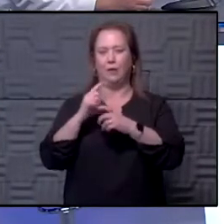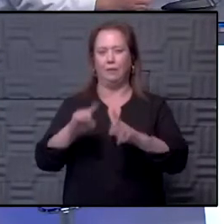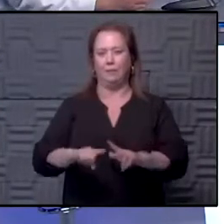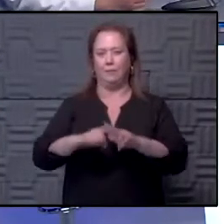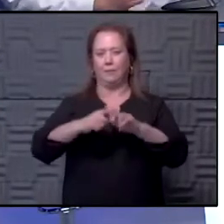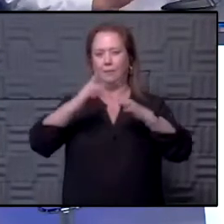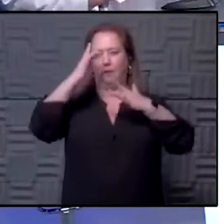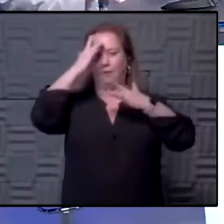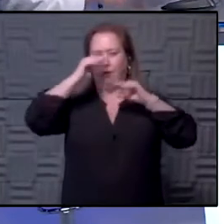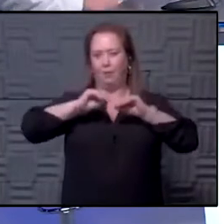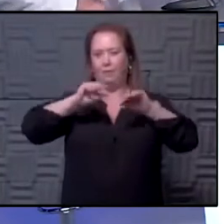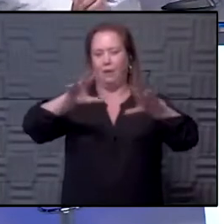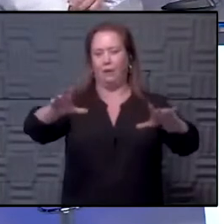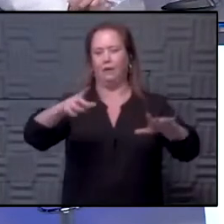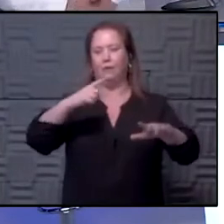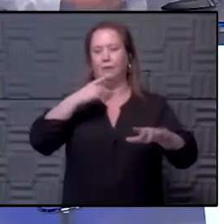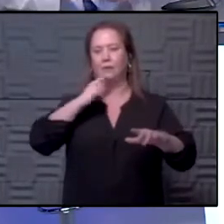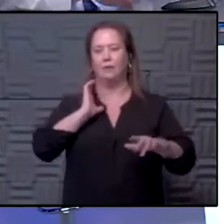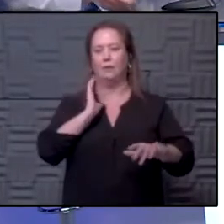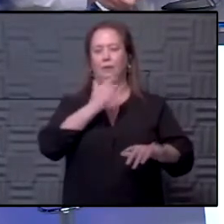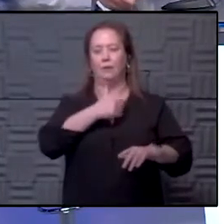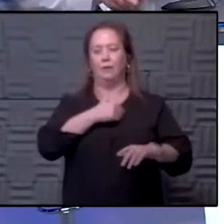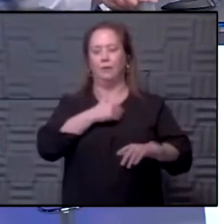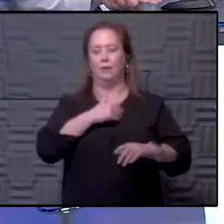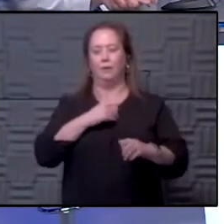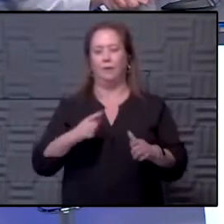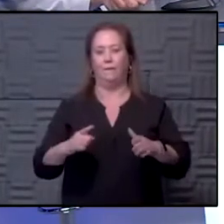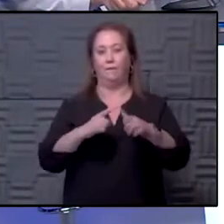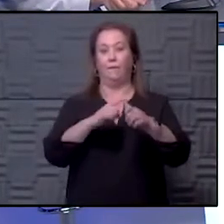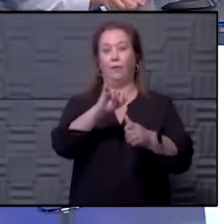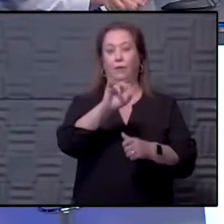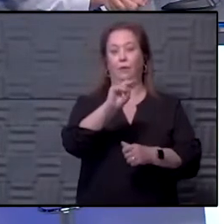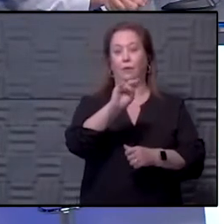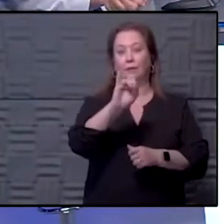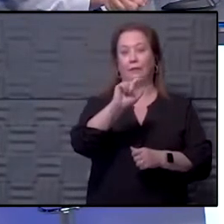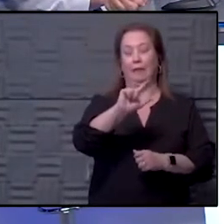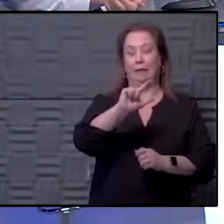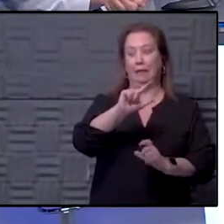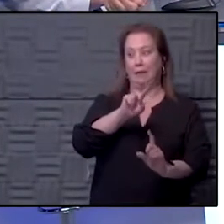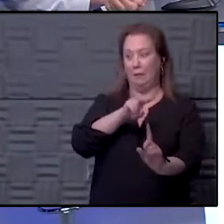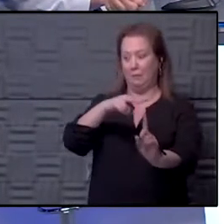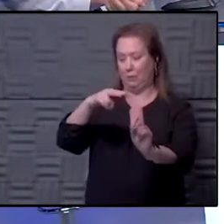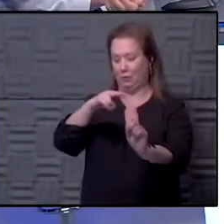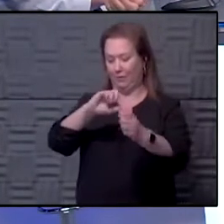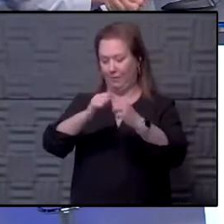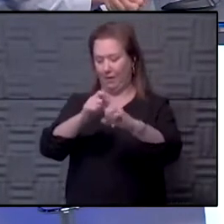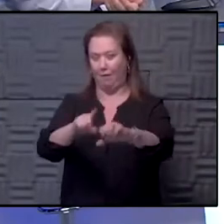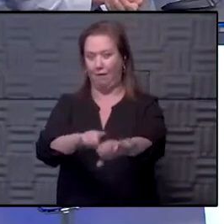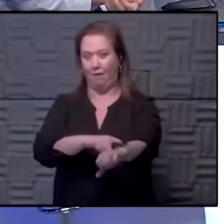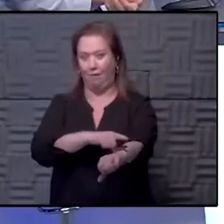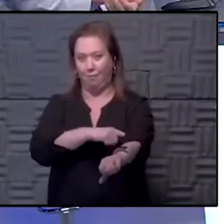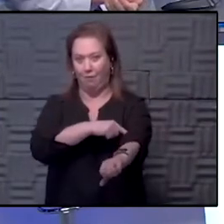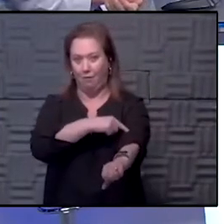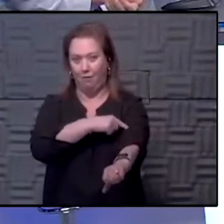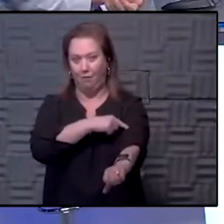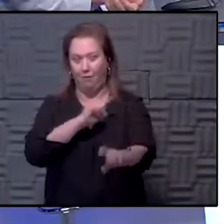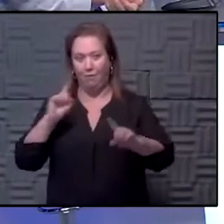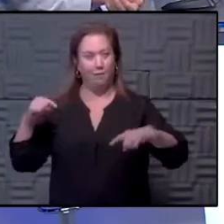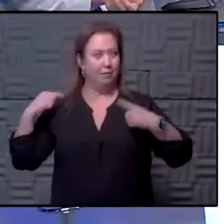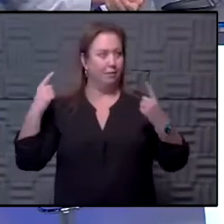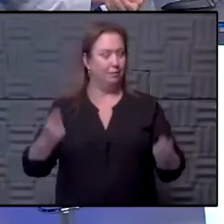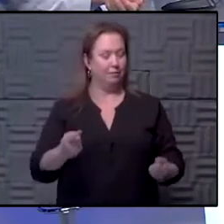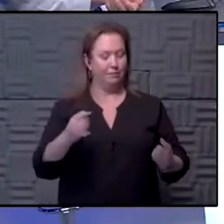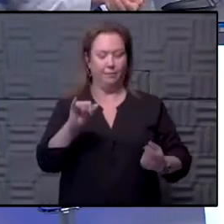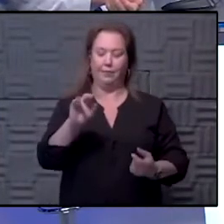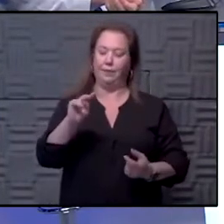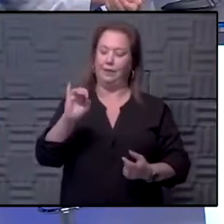you used to tell us we were only in the bottom of the first inning to give us some perspective of how long a battle we had. What inning do